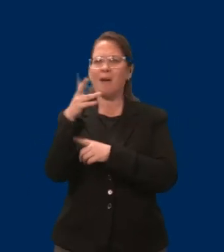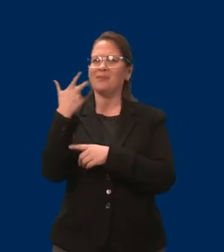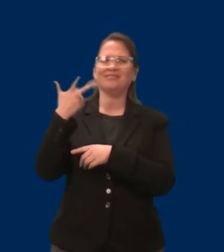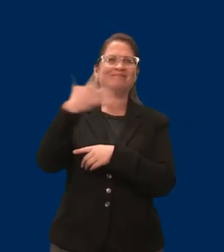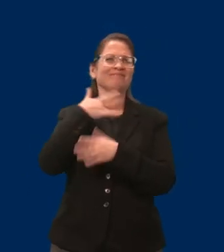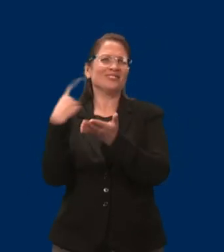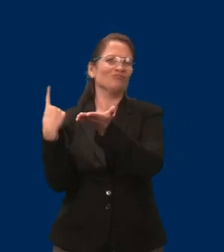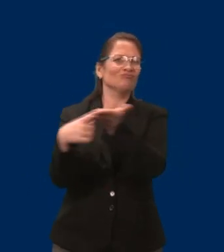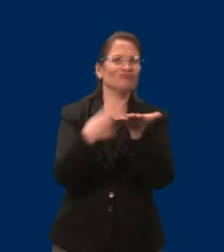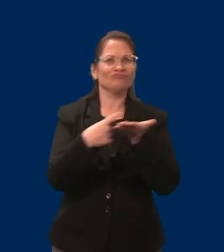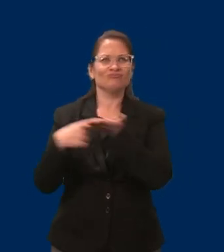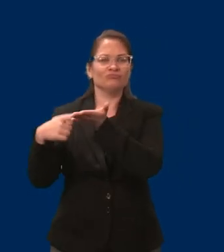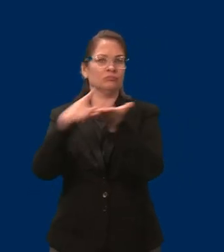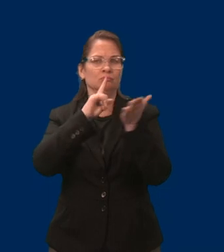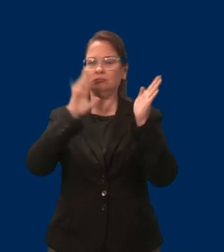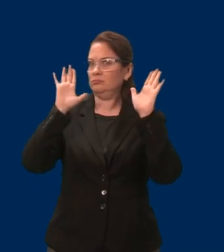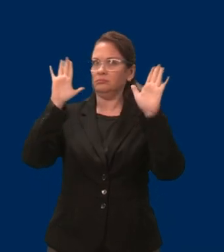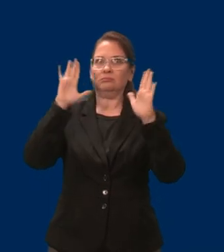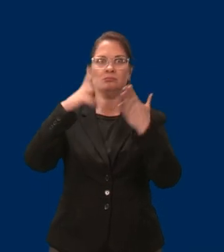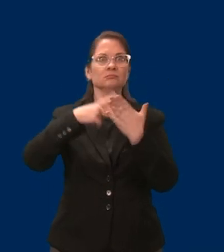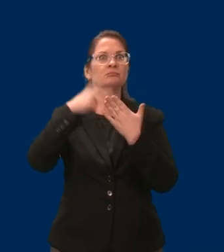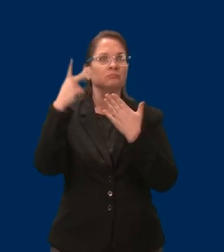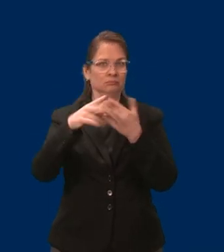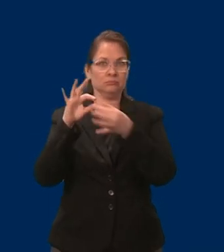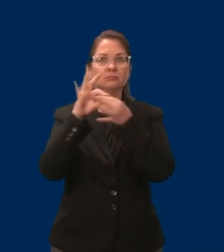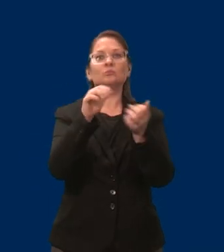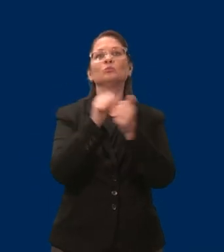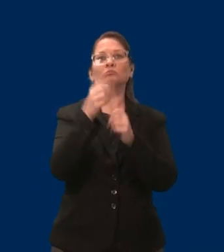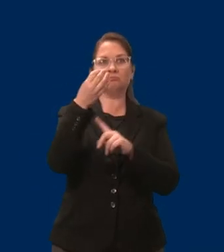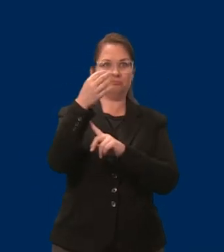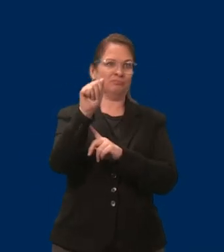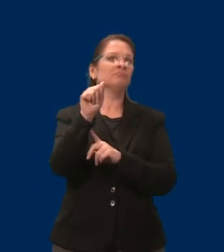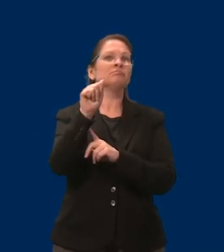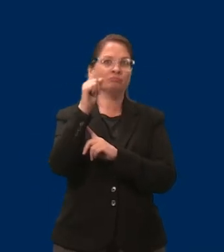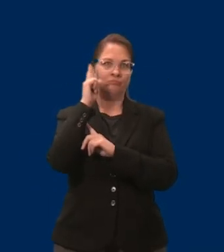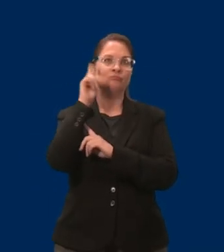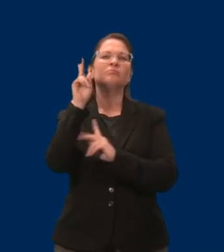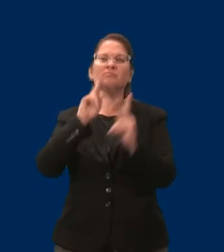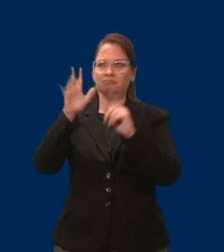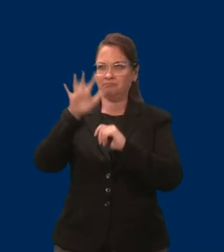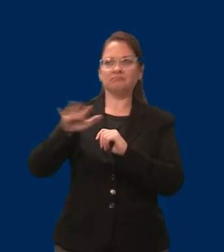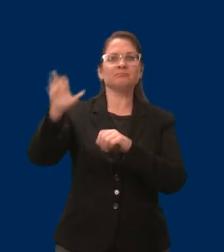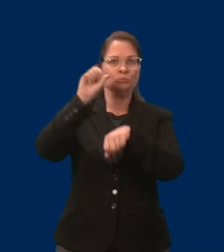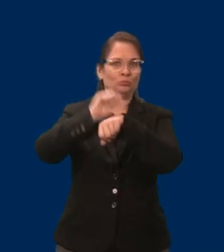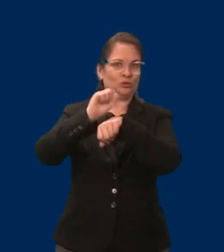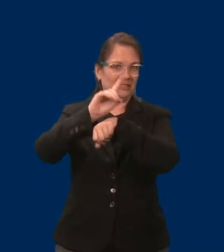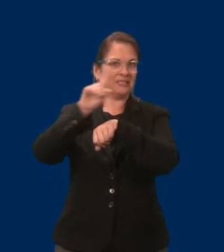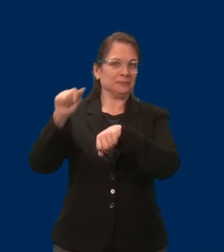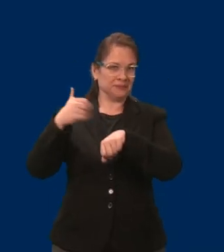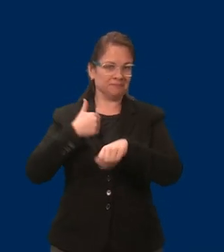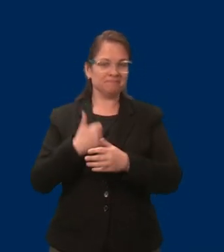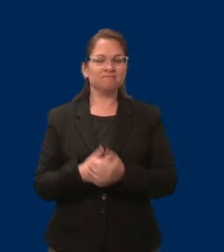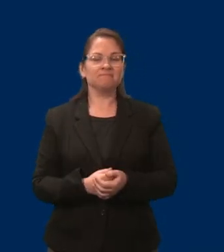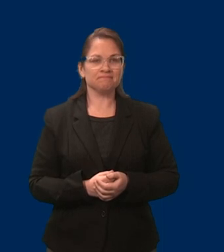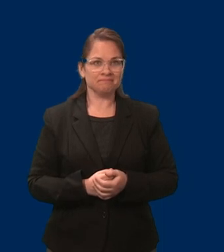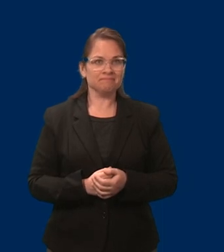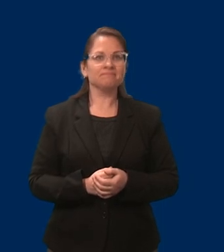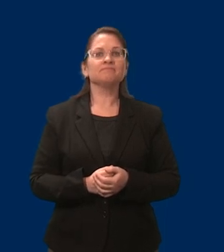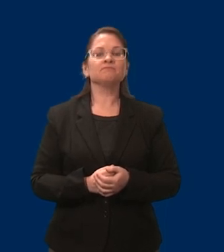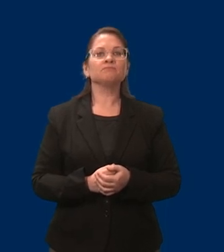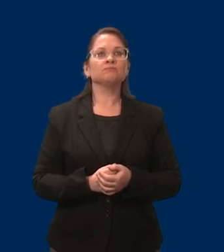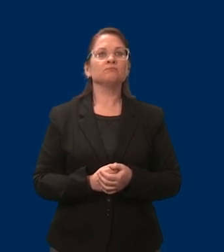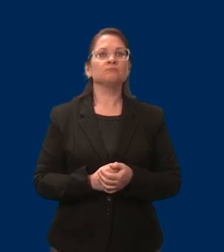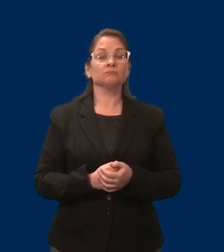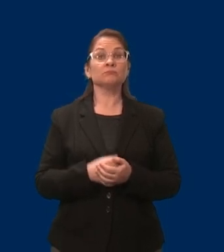program called Medical Assistance for Employed People with Disabilities, or MAEPD. This is a program that allows individuals with